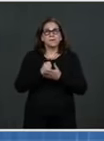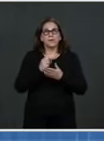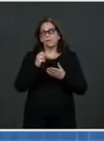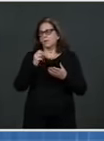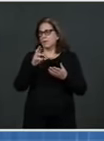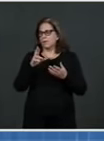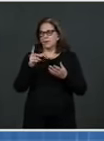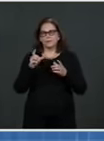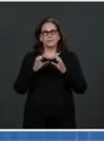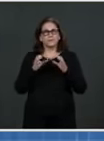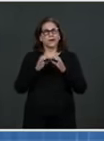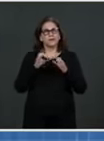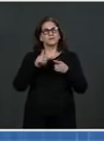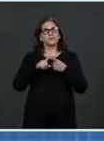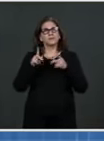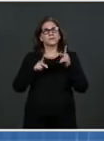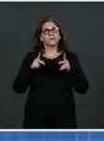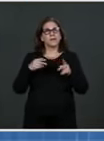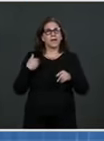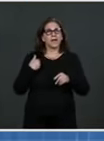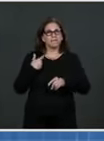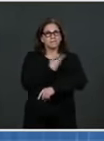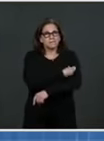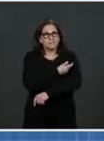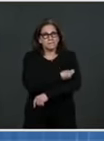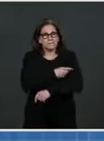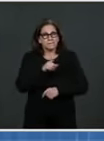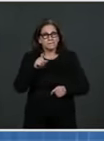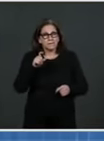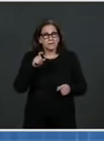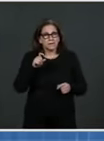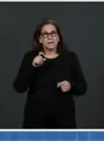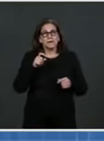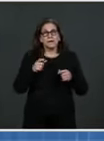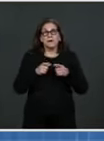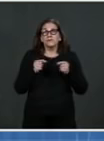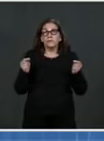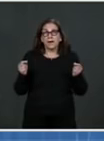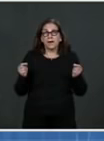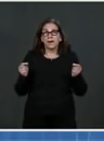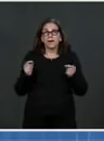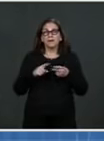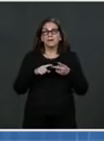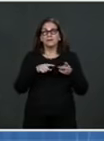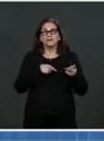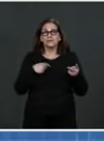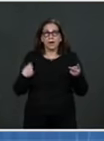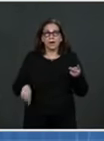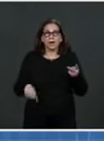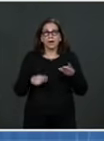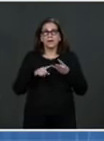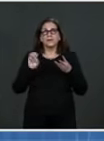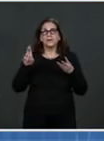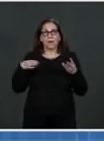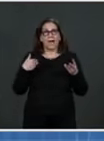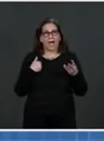for the U.S. to do that when places like Japan and China and the EU are further along? So, Dr. Walensky,